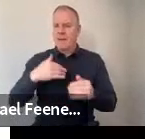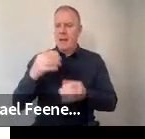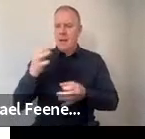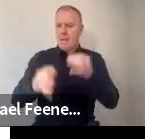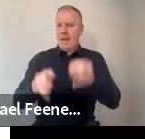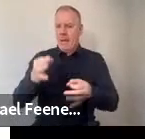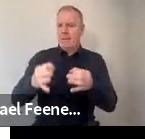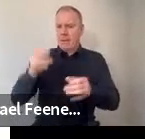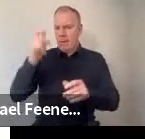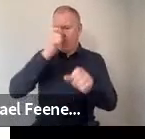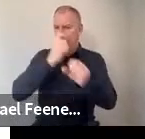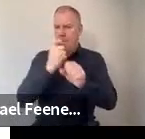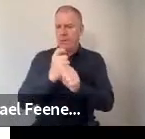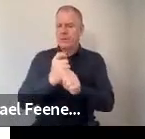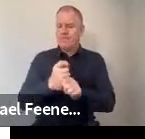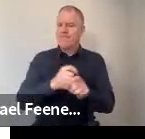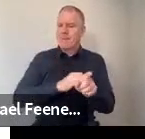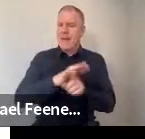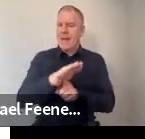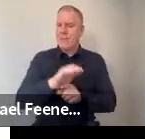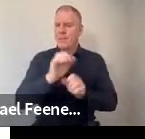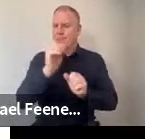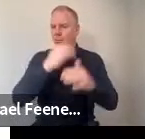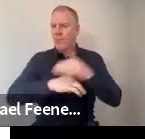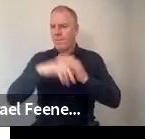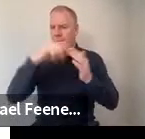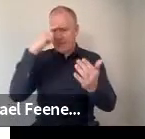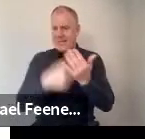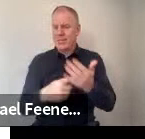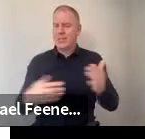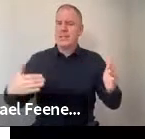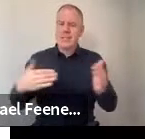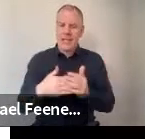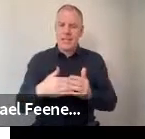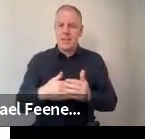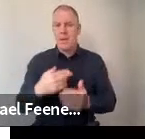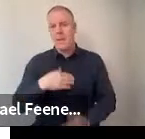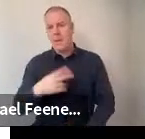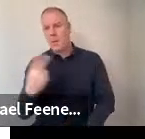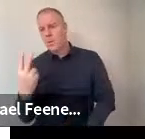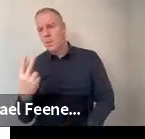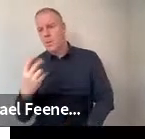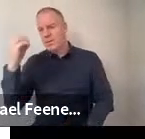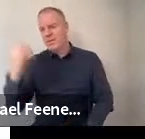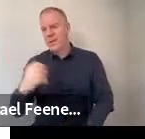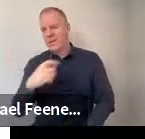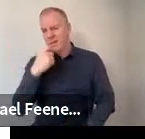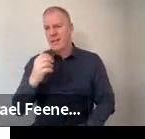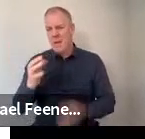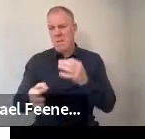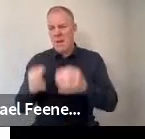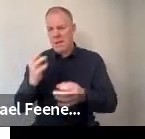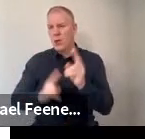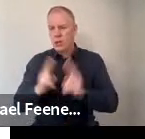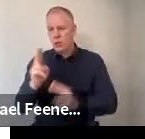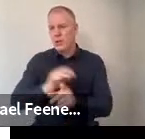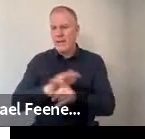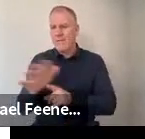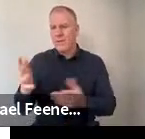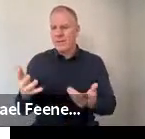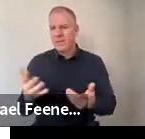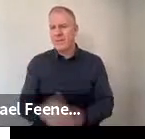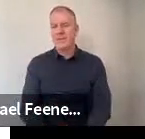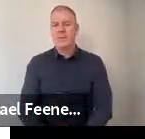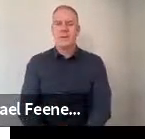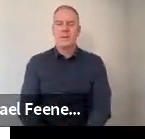were driving government decision-making, and only 2% thought that politics should be driving government